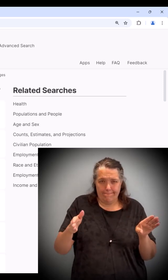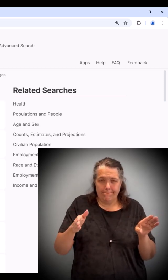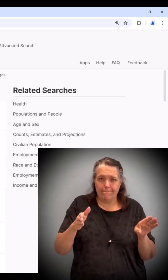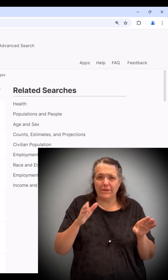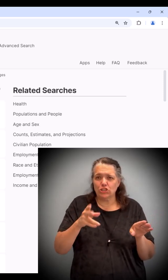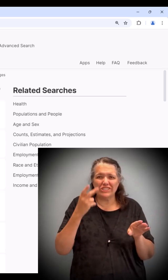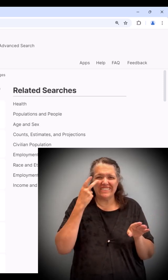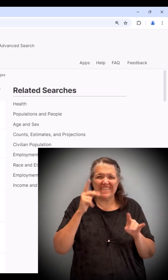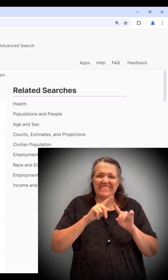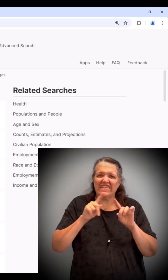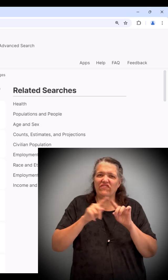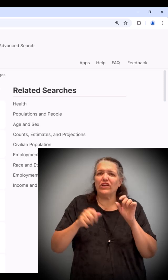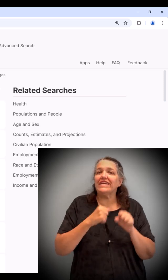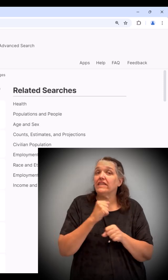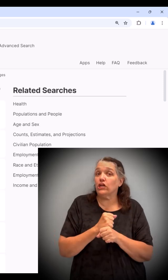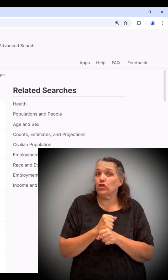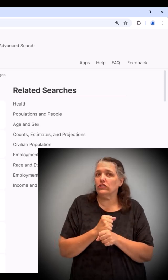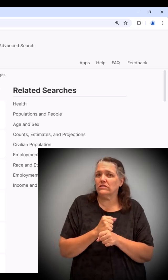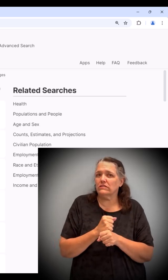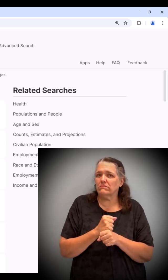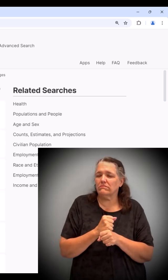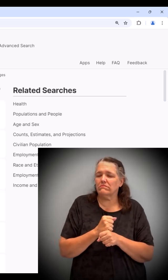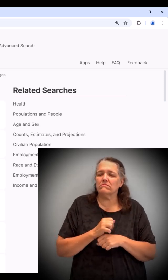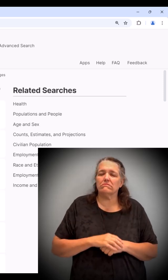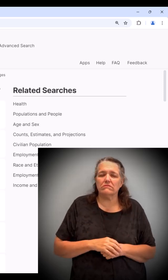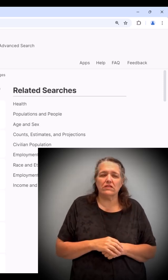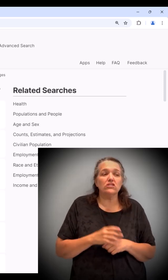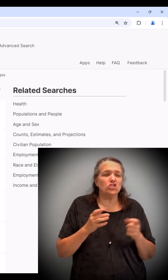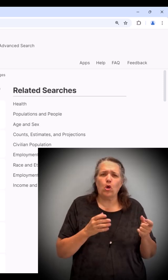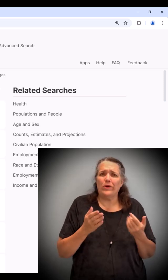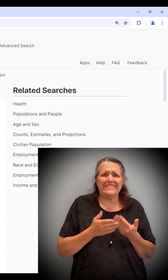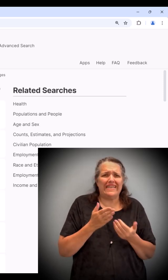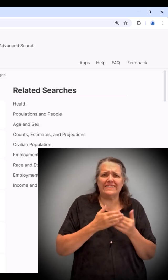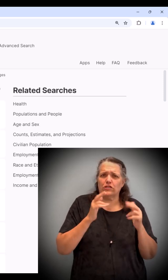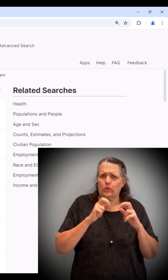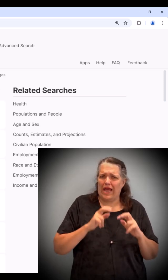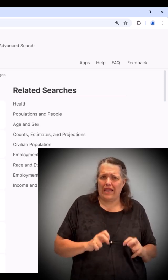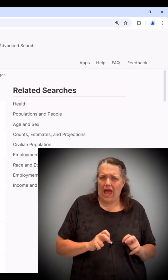when using the ACS one year or five year estimates.